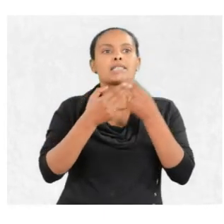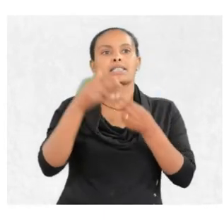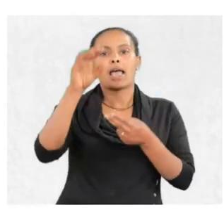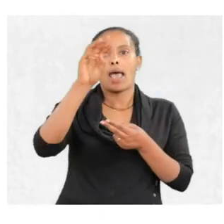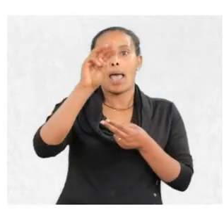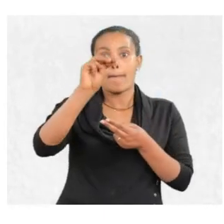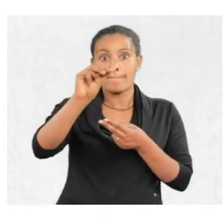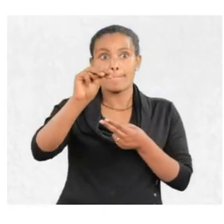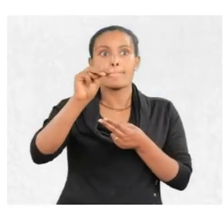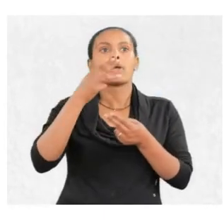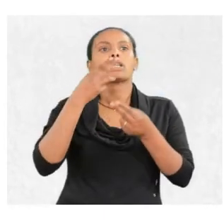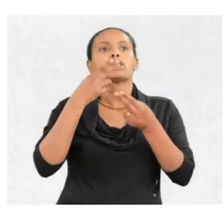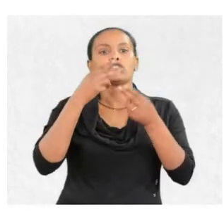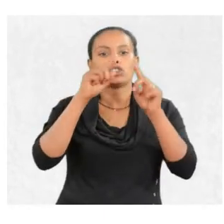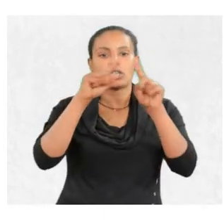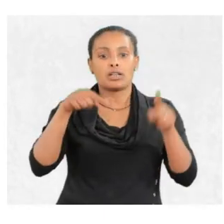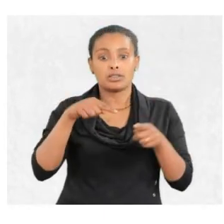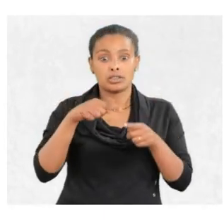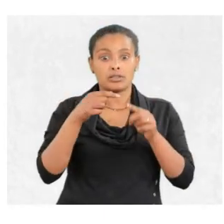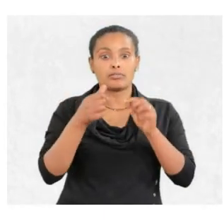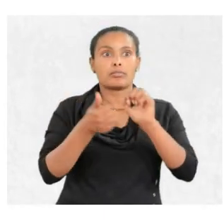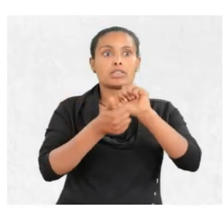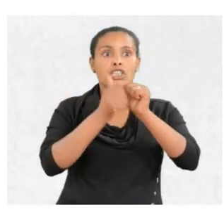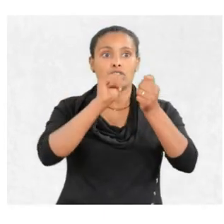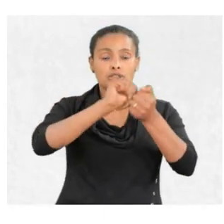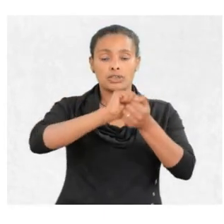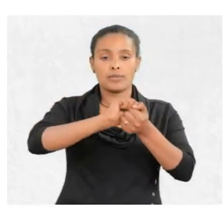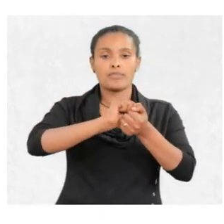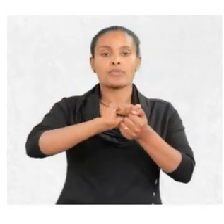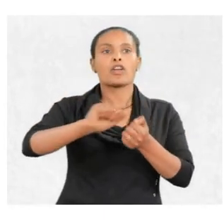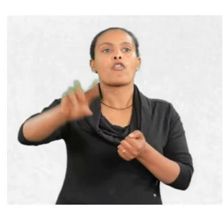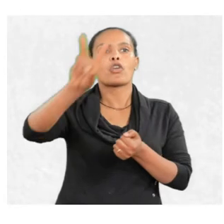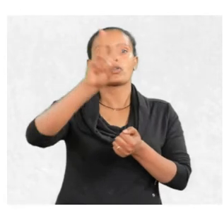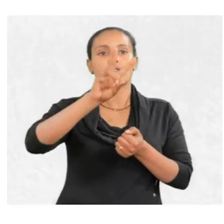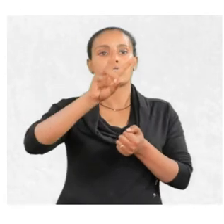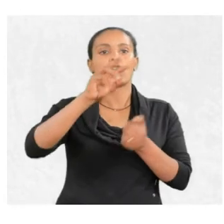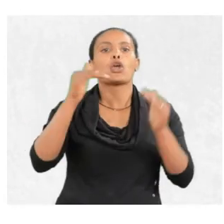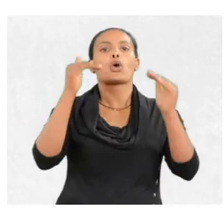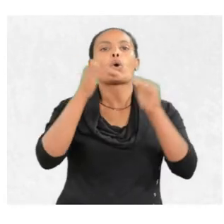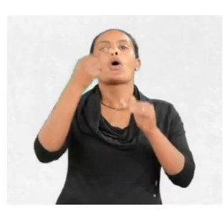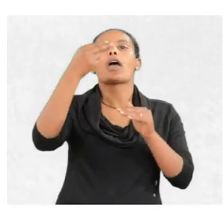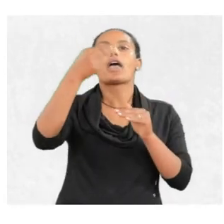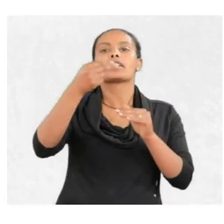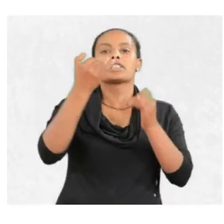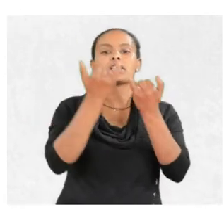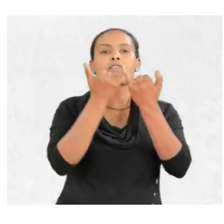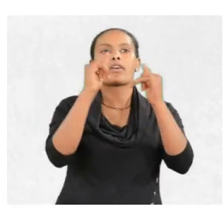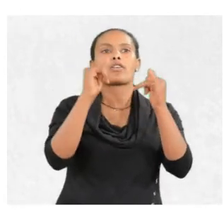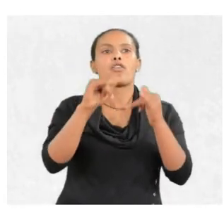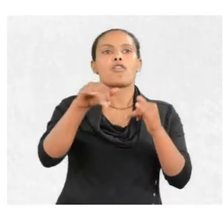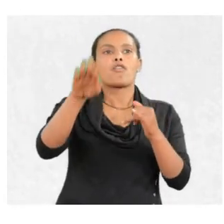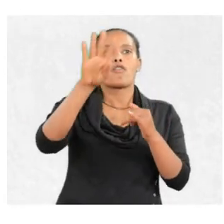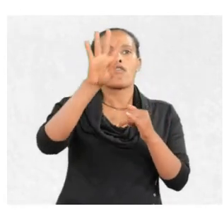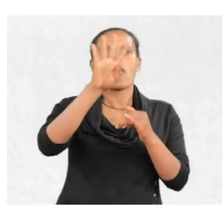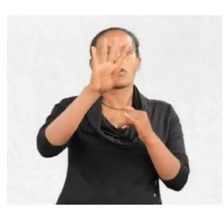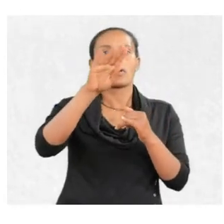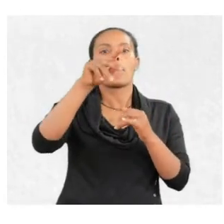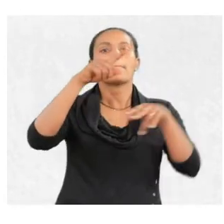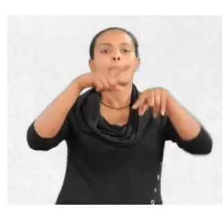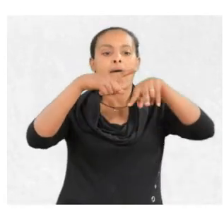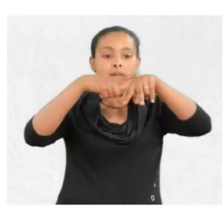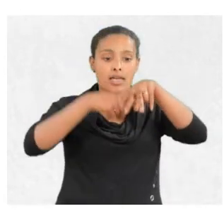change in velocity or uncertainty in velocity equal h divided by 4 pi.